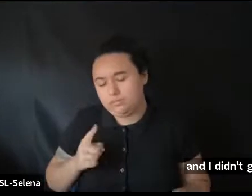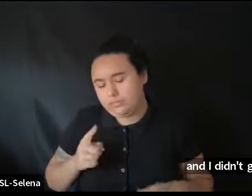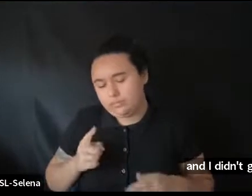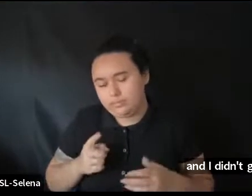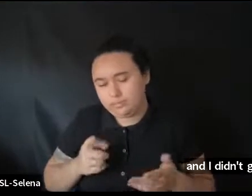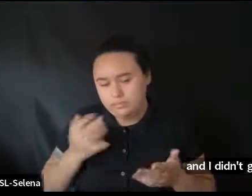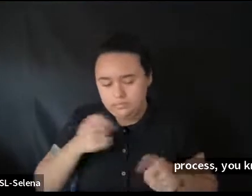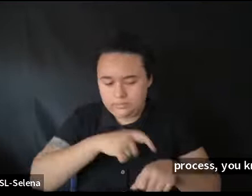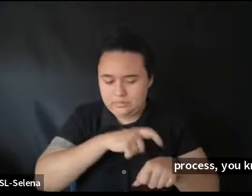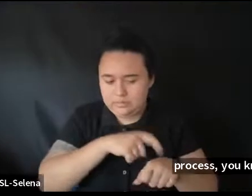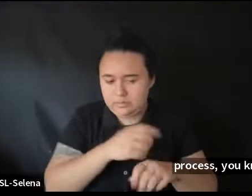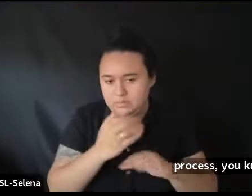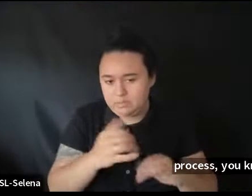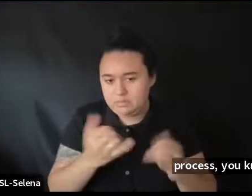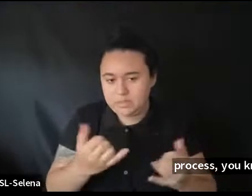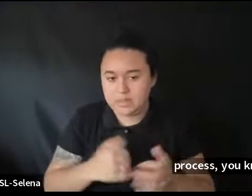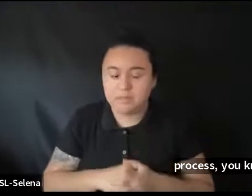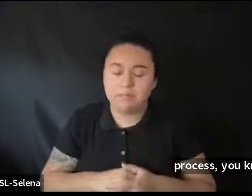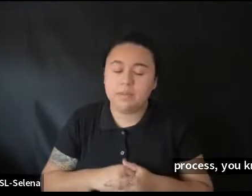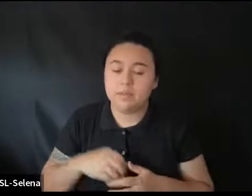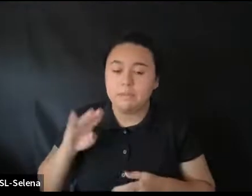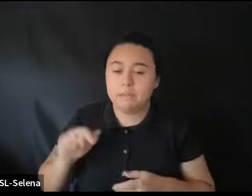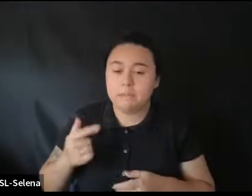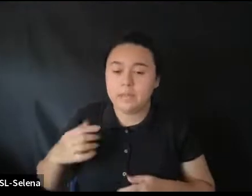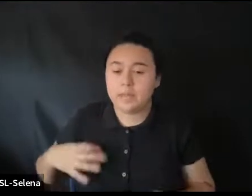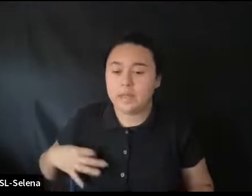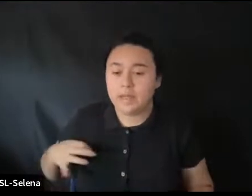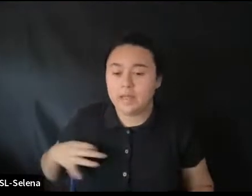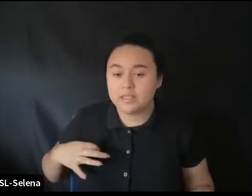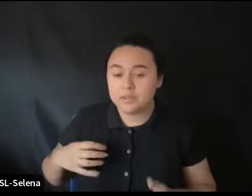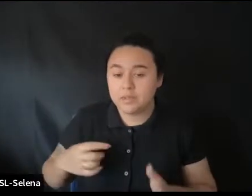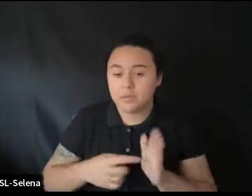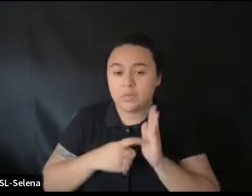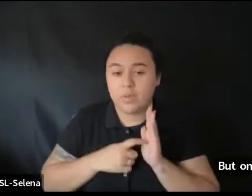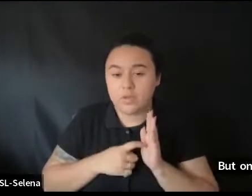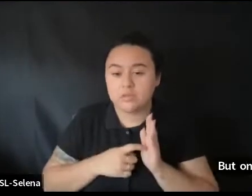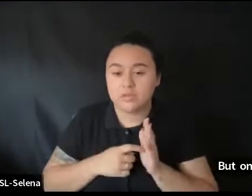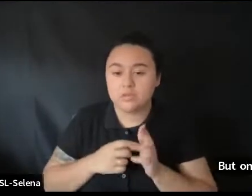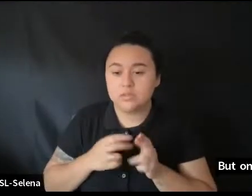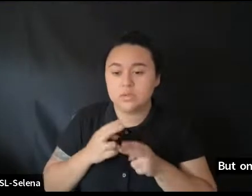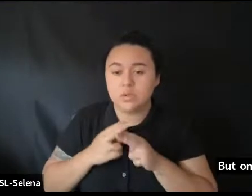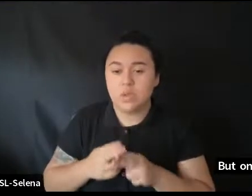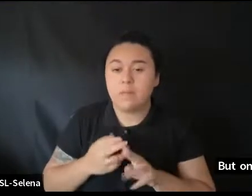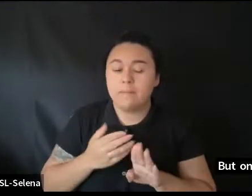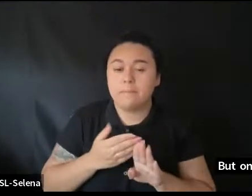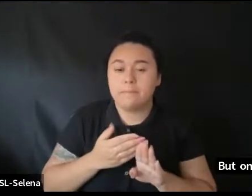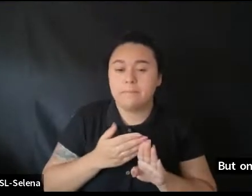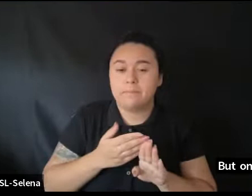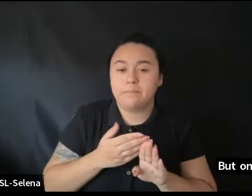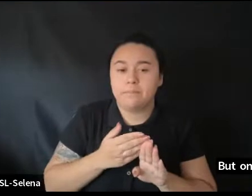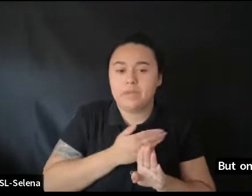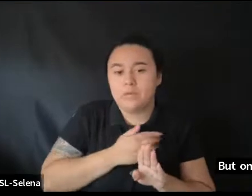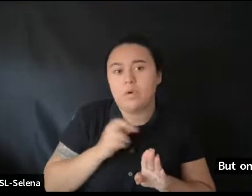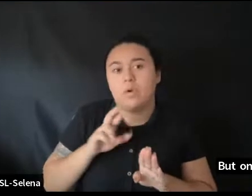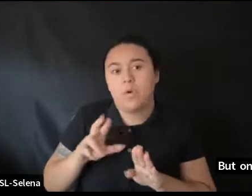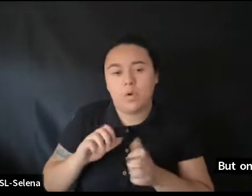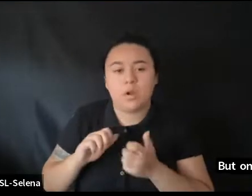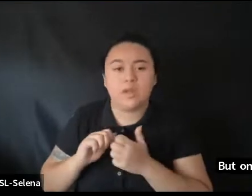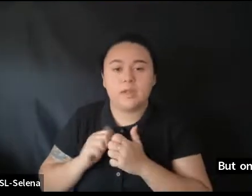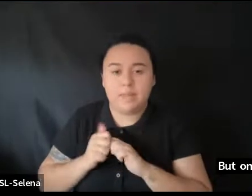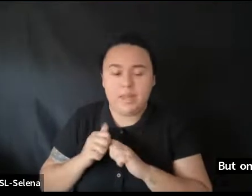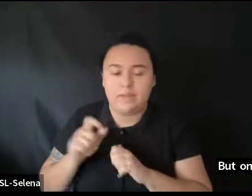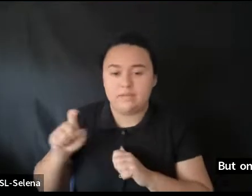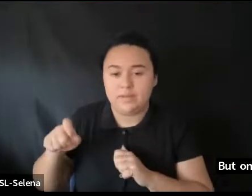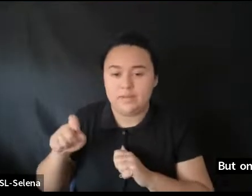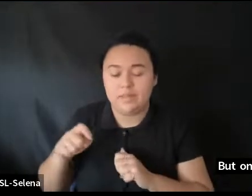the. The big eligibility criteria. Is. Uh. What we call. But for. Or a competitive need. In that. Uh. An applicant.